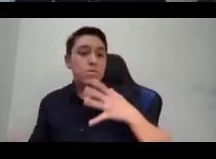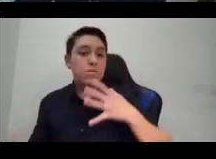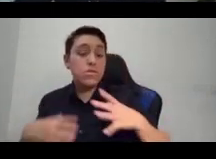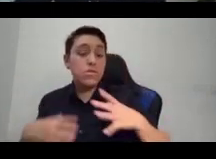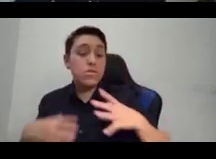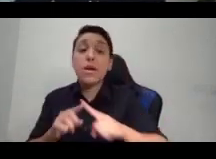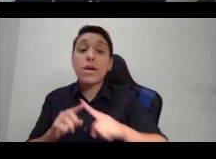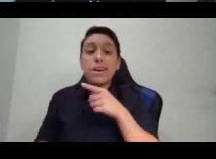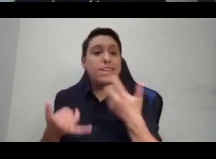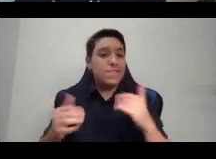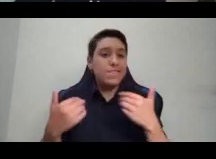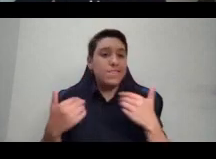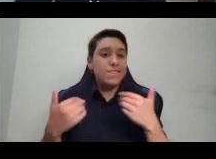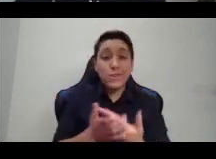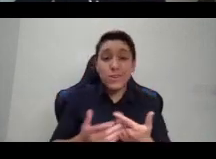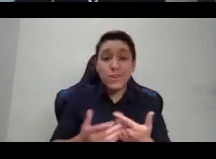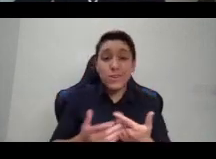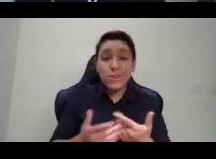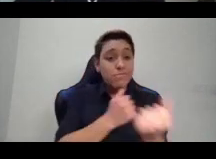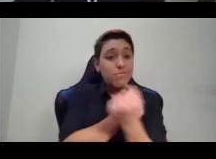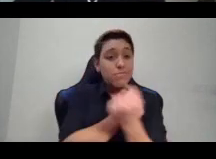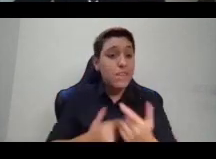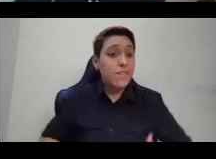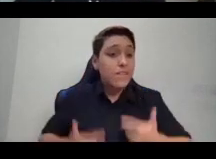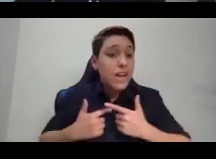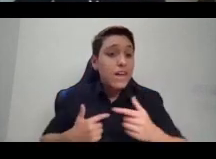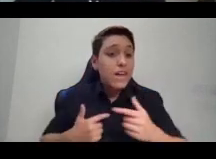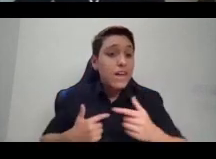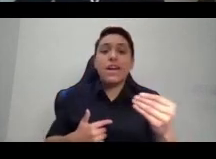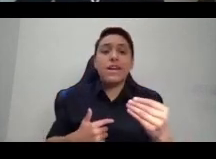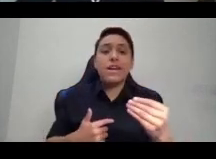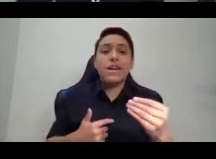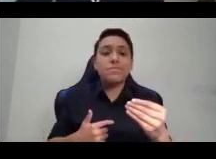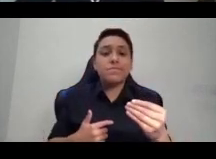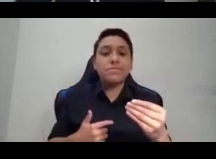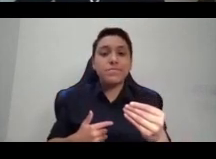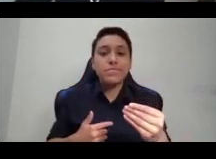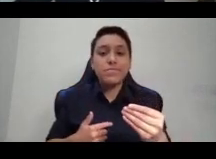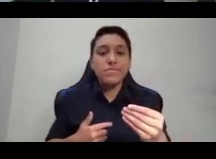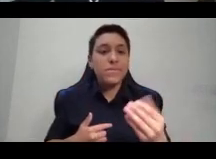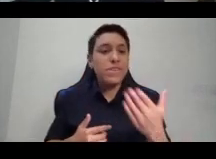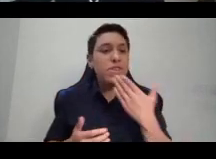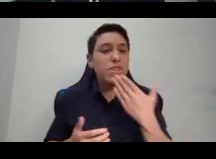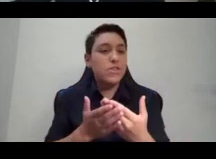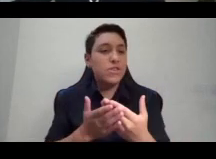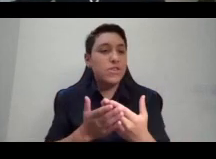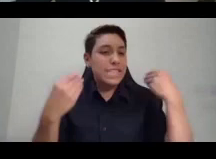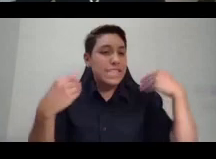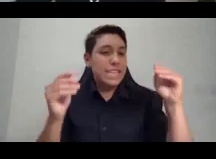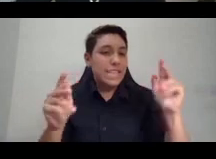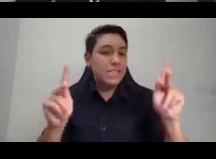significant love life and be another jet-setting entrepreneur in the meantime. So I think that's worth celebrating.